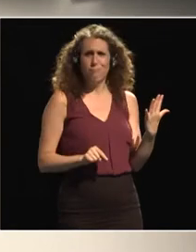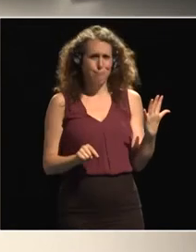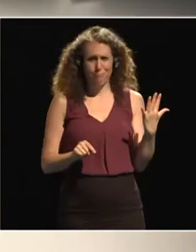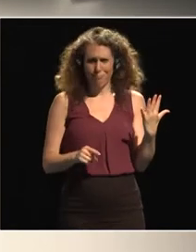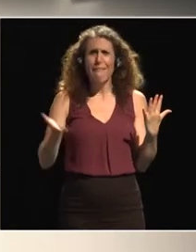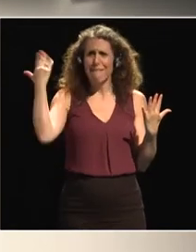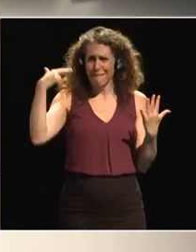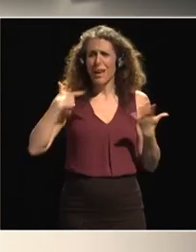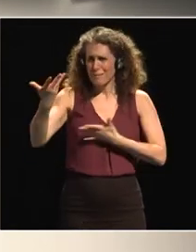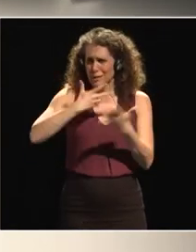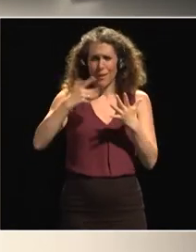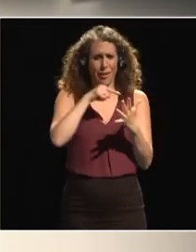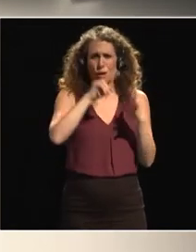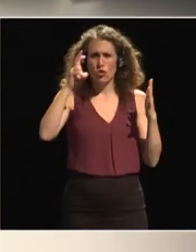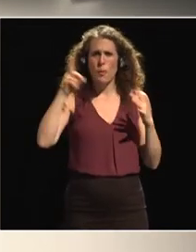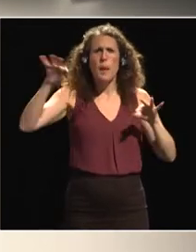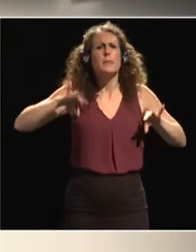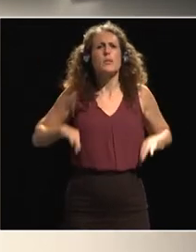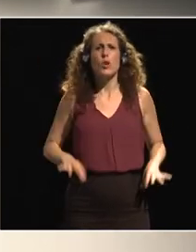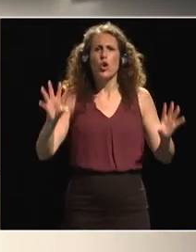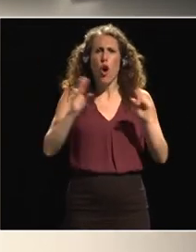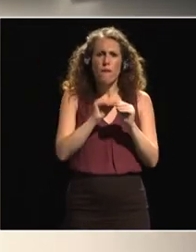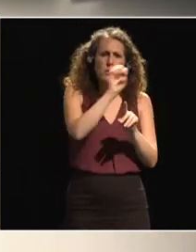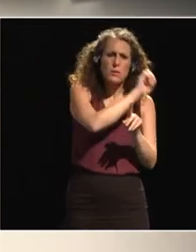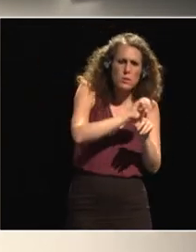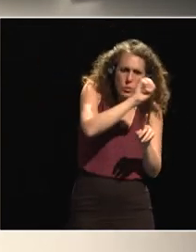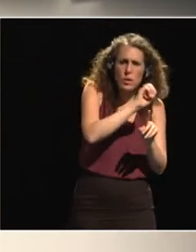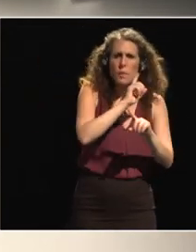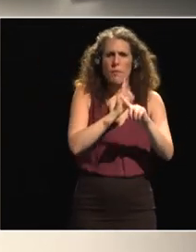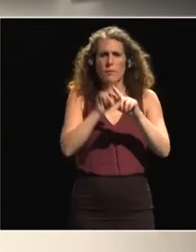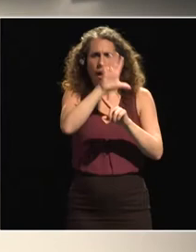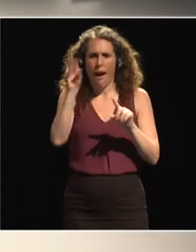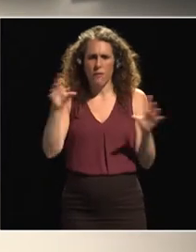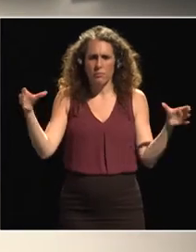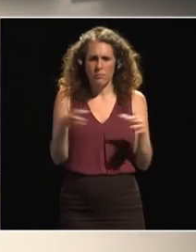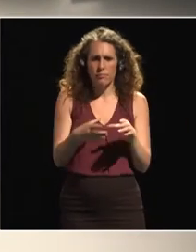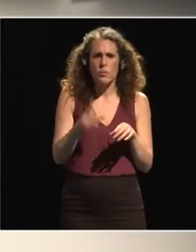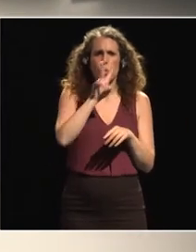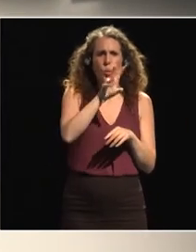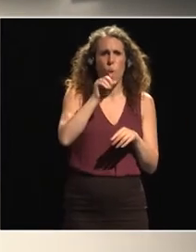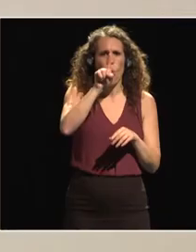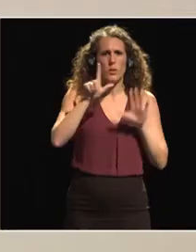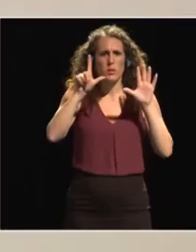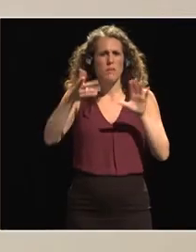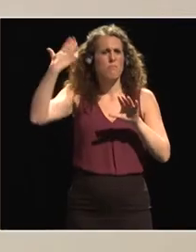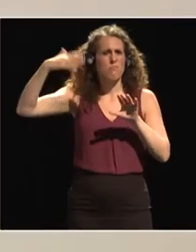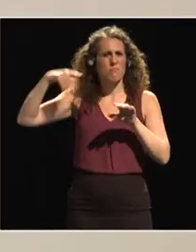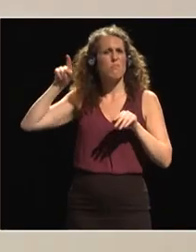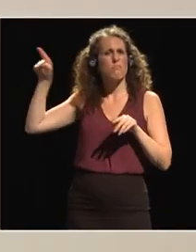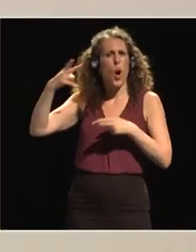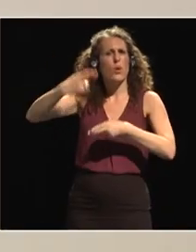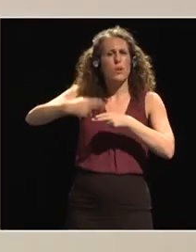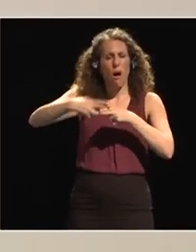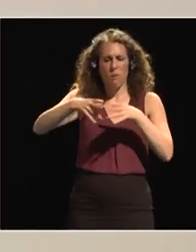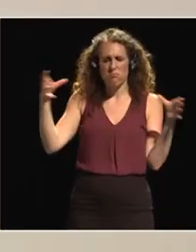at the ministerial conference which the African Union and the European Union had in July 2017 in Rome and we are